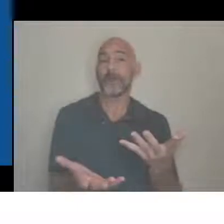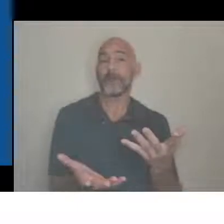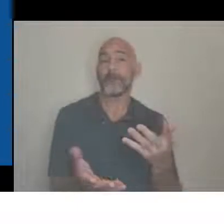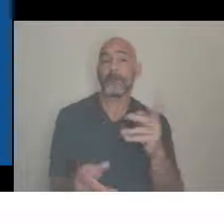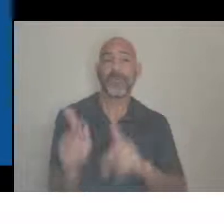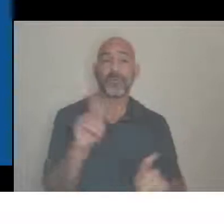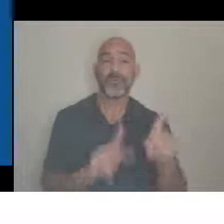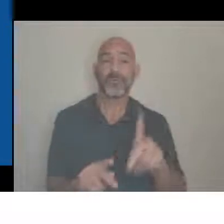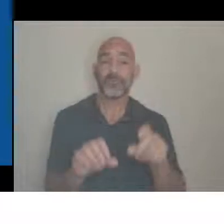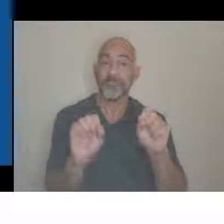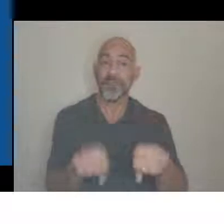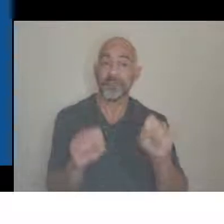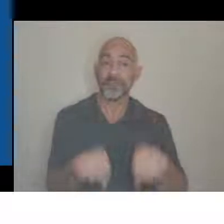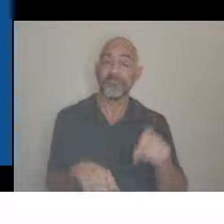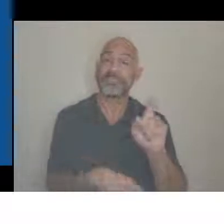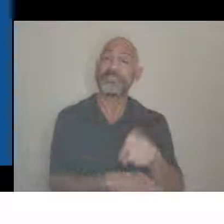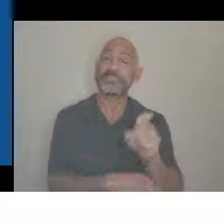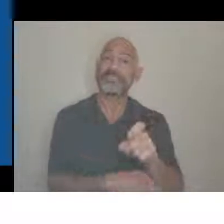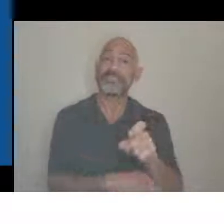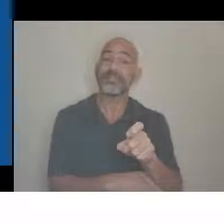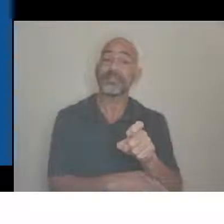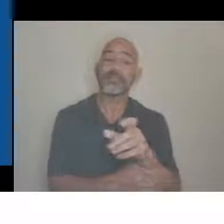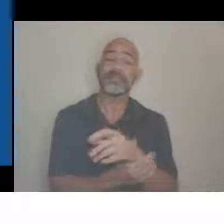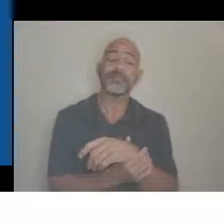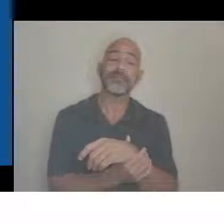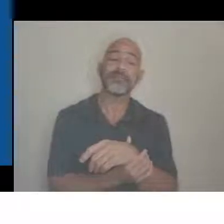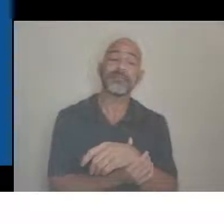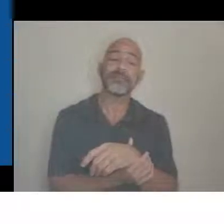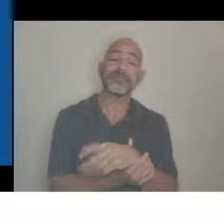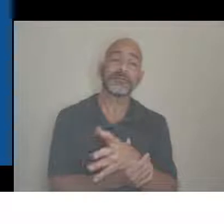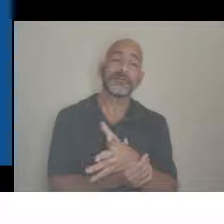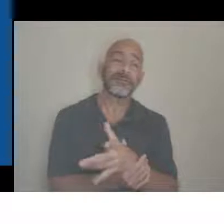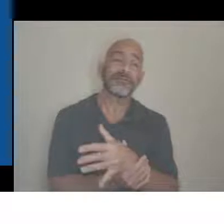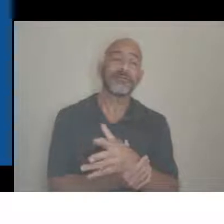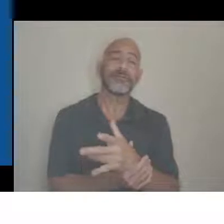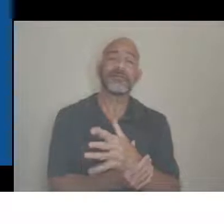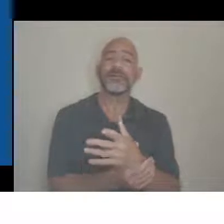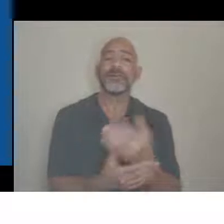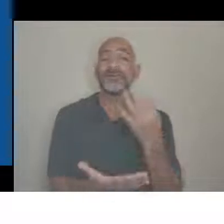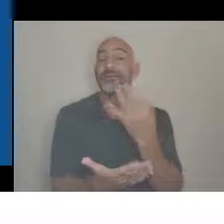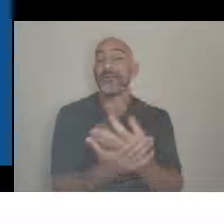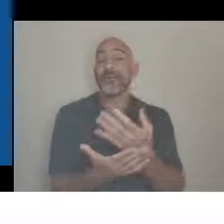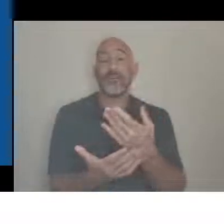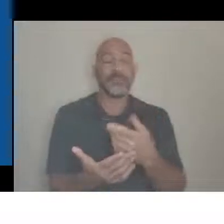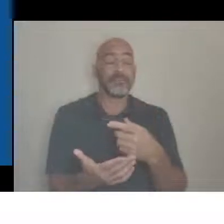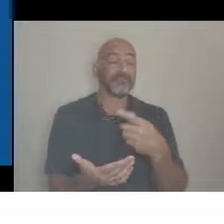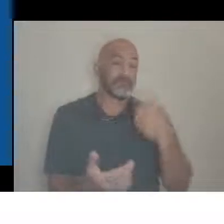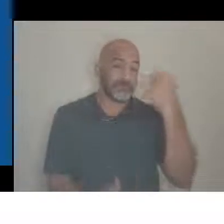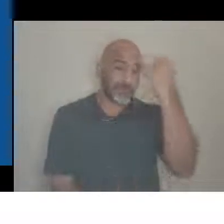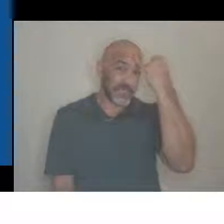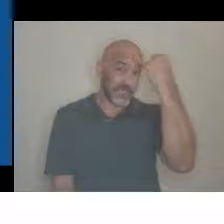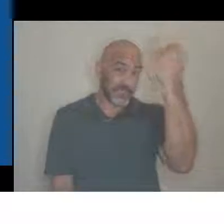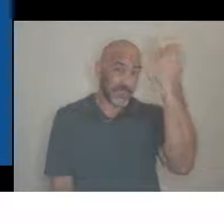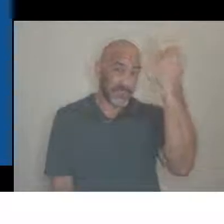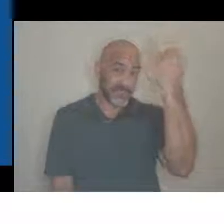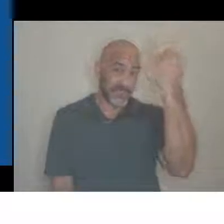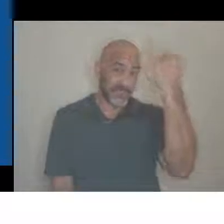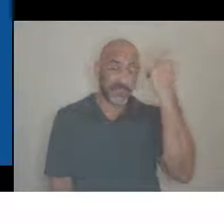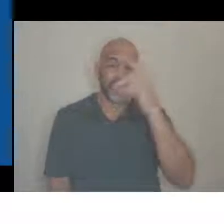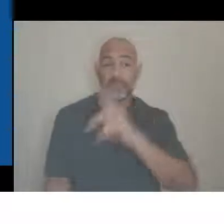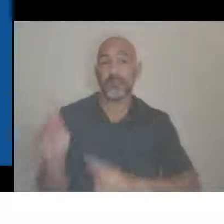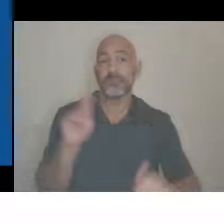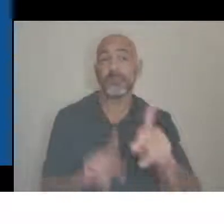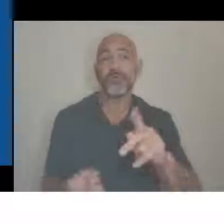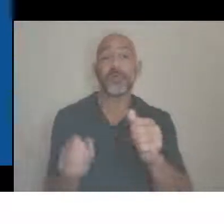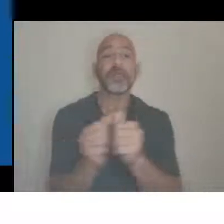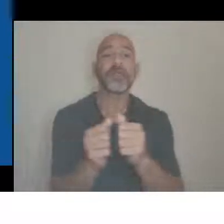idea that the people without the disabilities know better what the person with the disability needs than the person needs